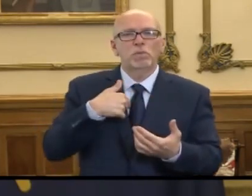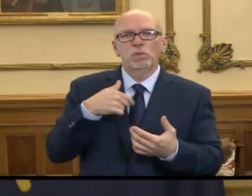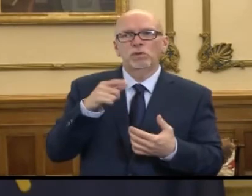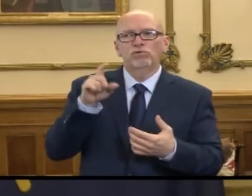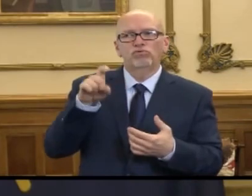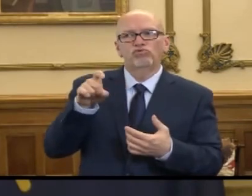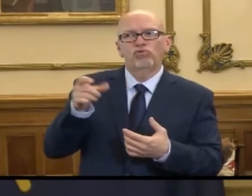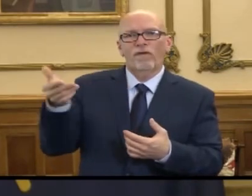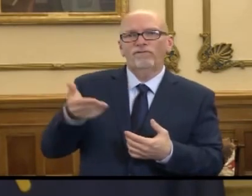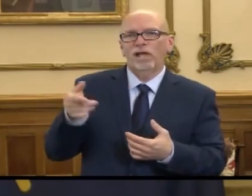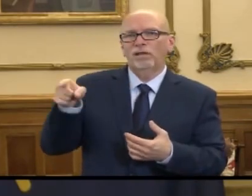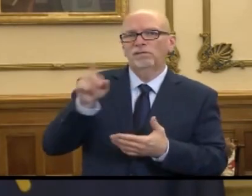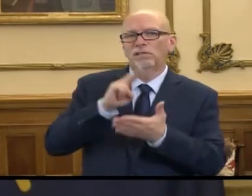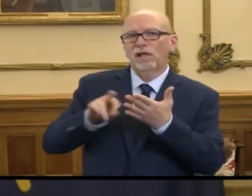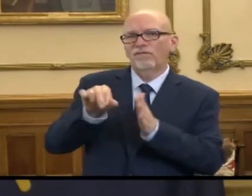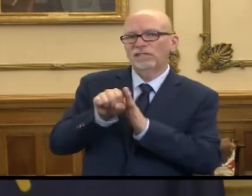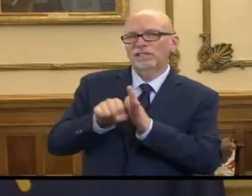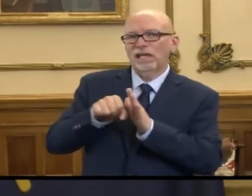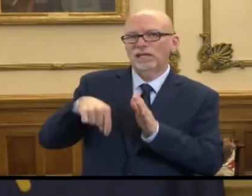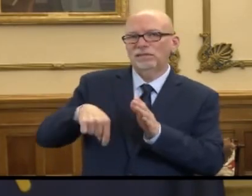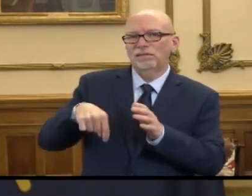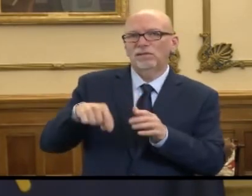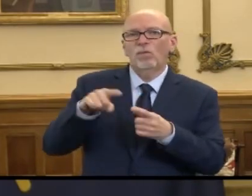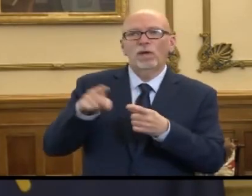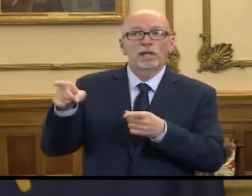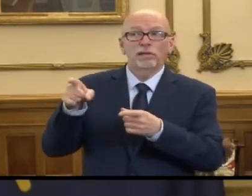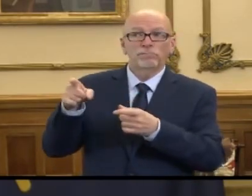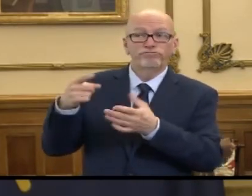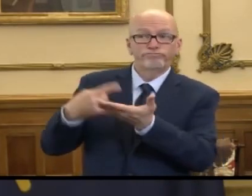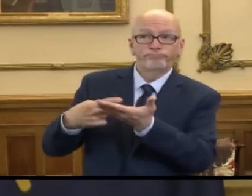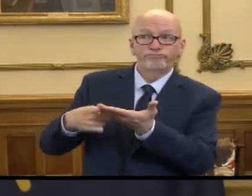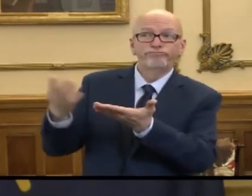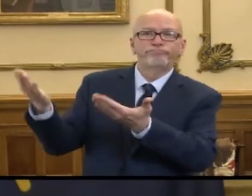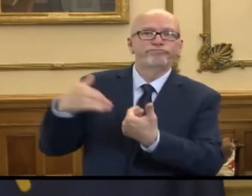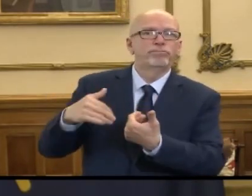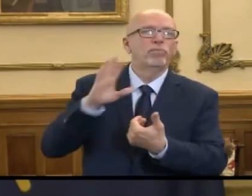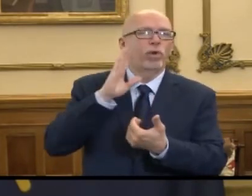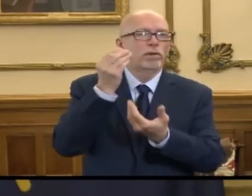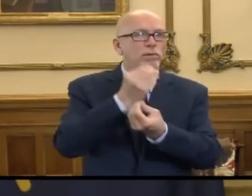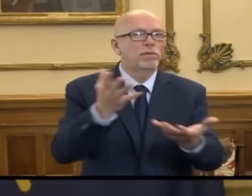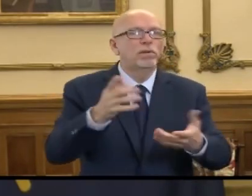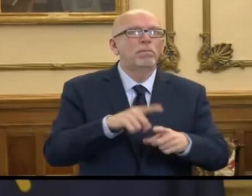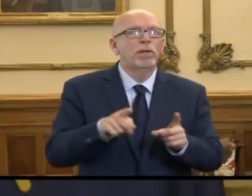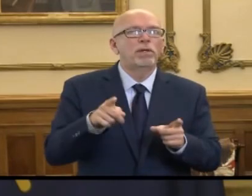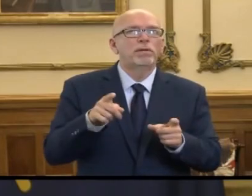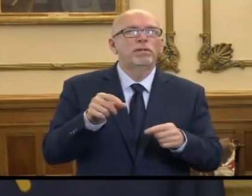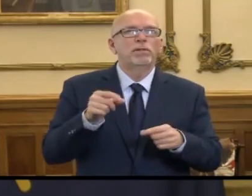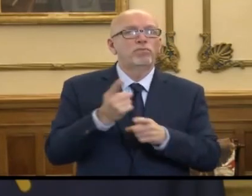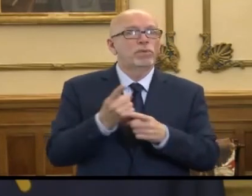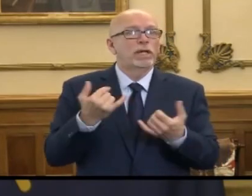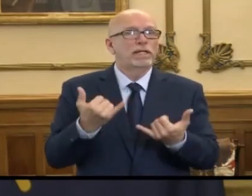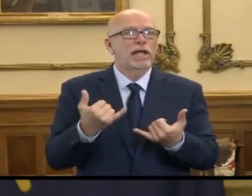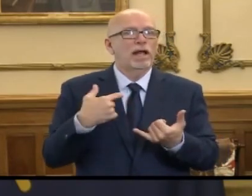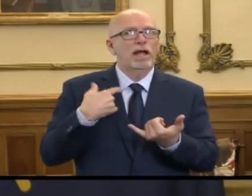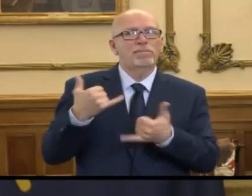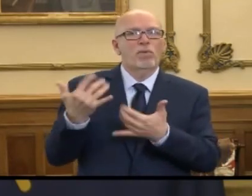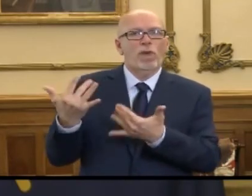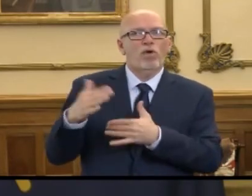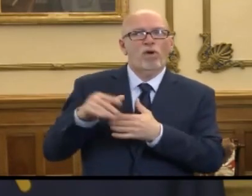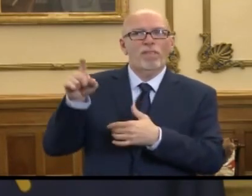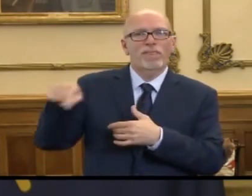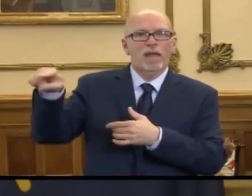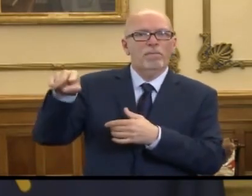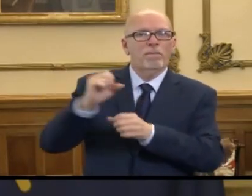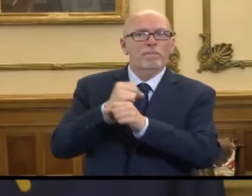invite the Secretary of State here when they further those discussions. But right now, I'm waiting for them to